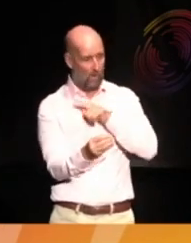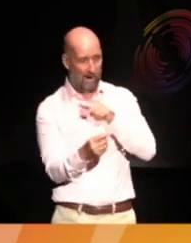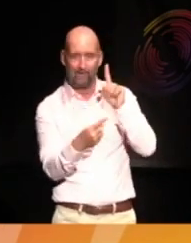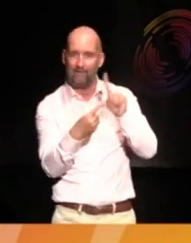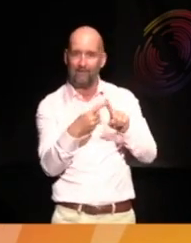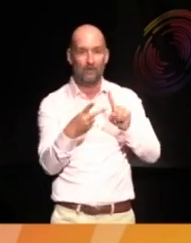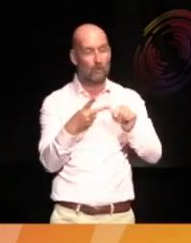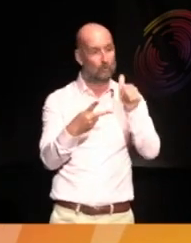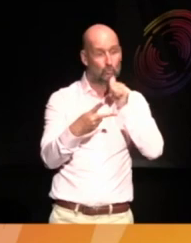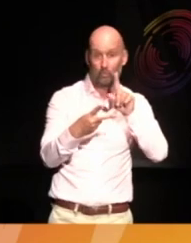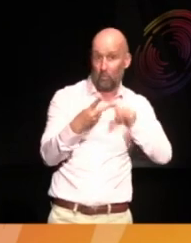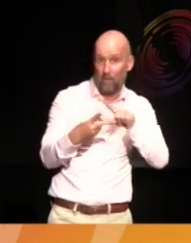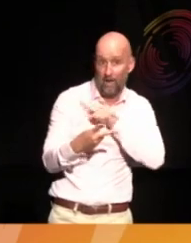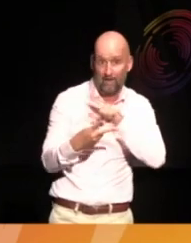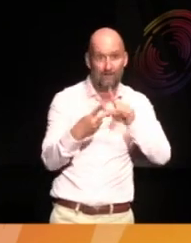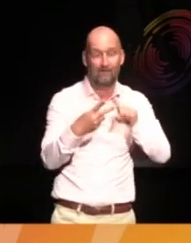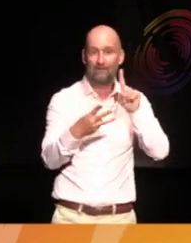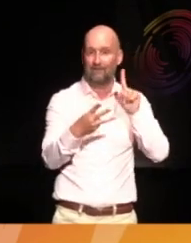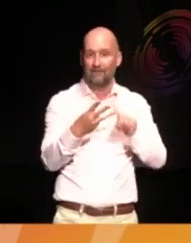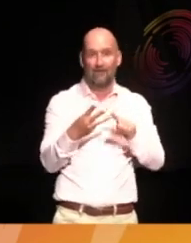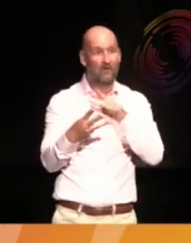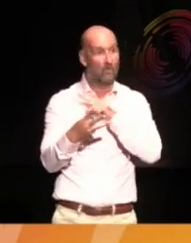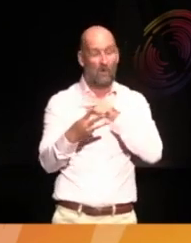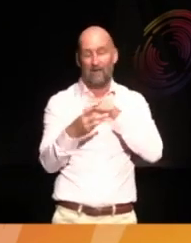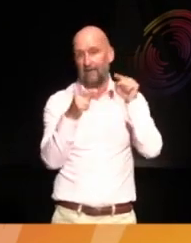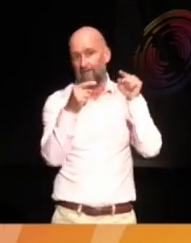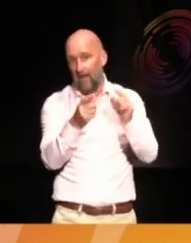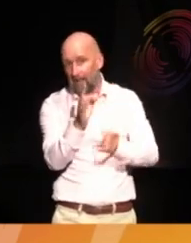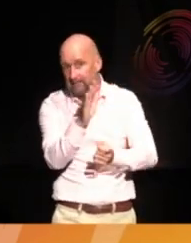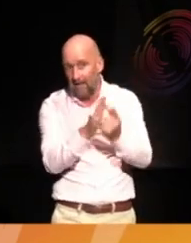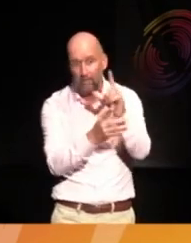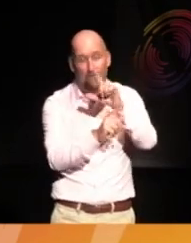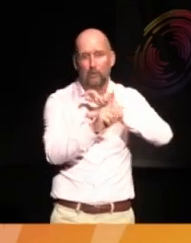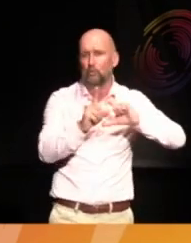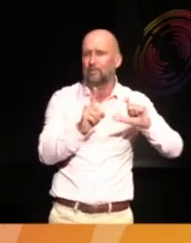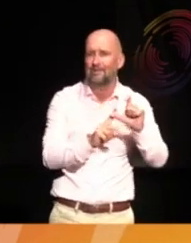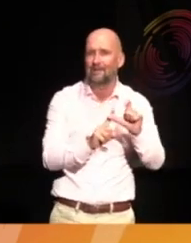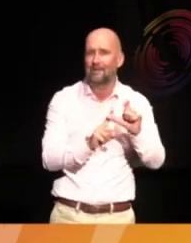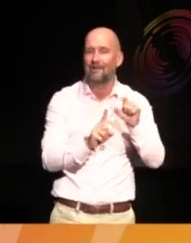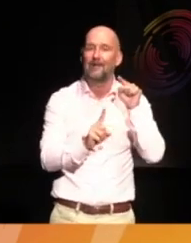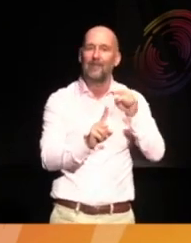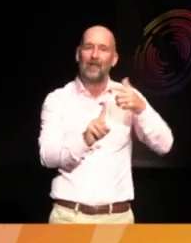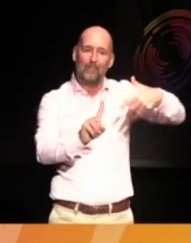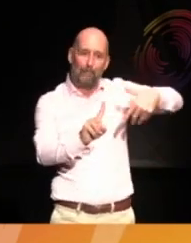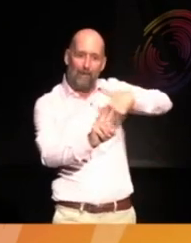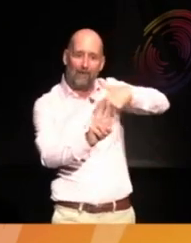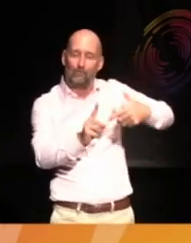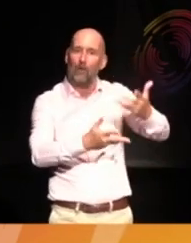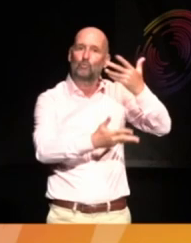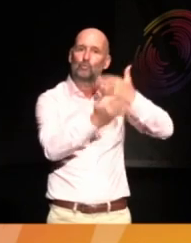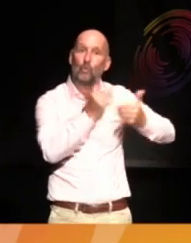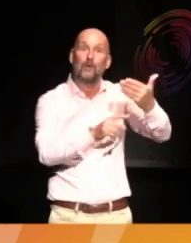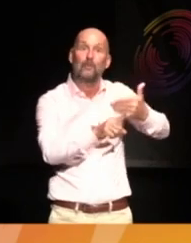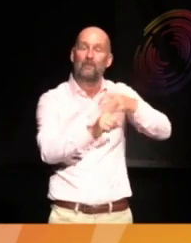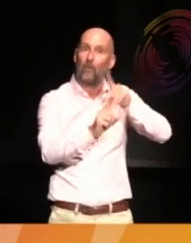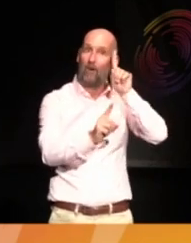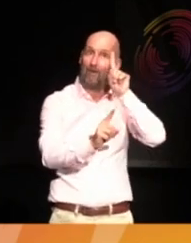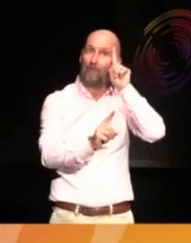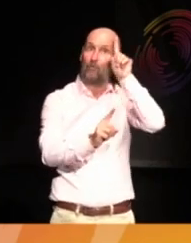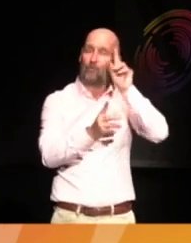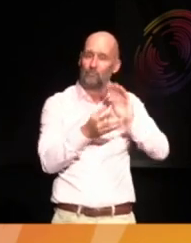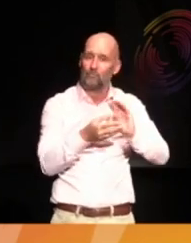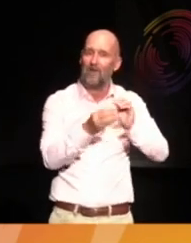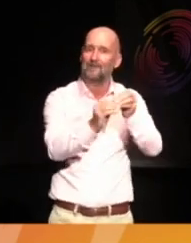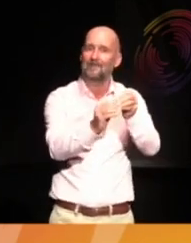perhaps not disposed, but violently taken out of the community and placed in the museum. So we're giving it back the story in this life, since this object was created for your purpose,